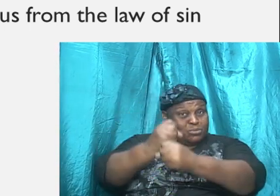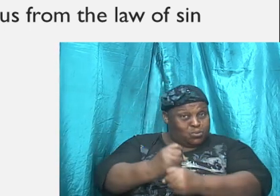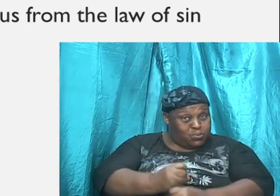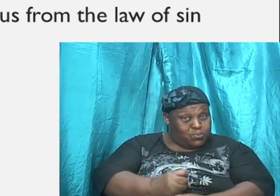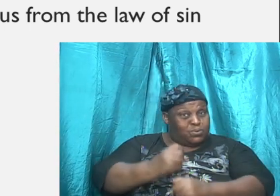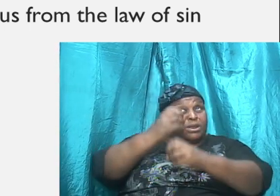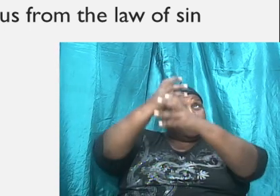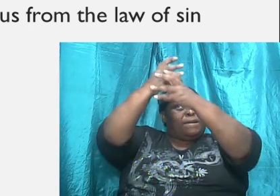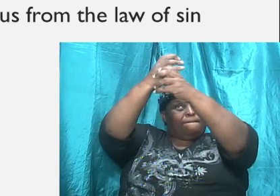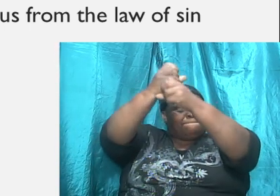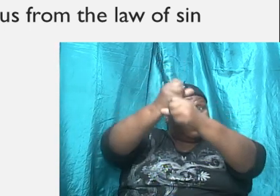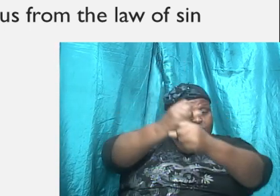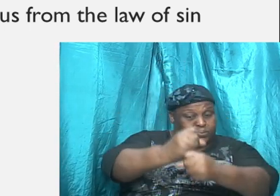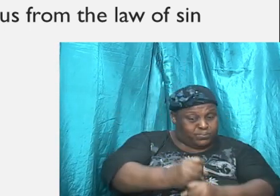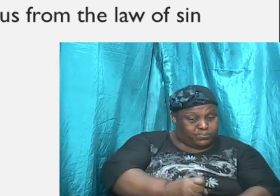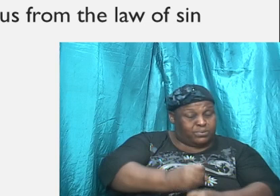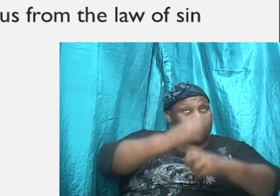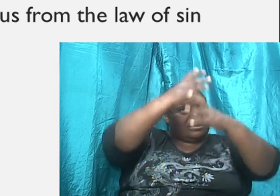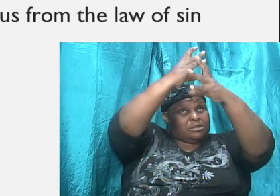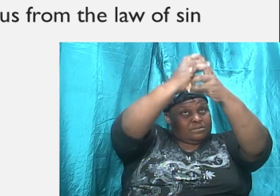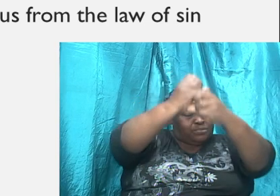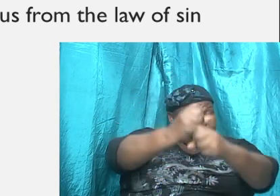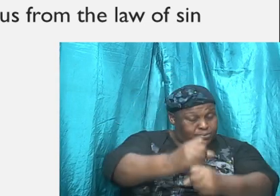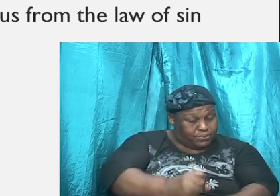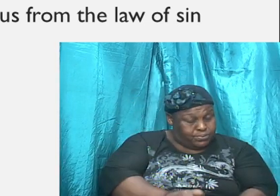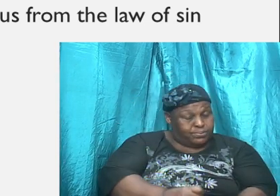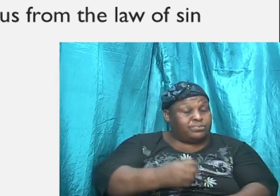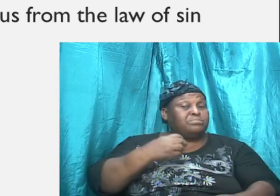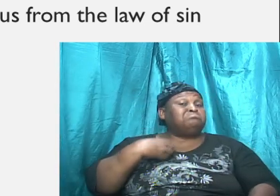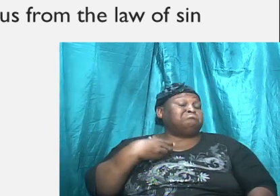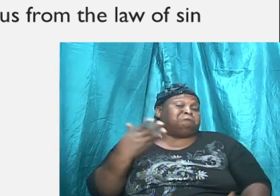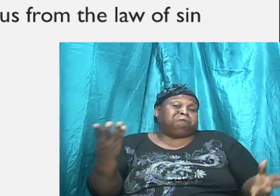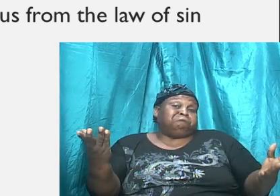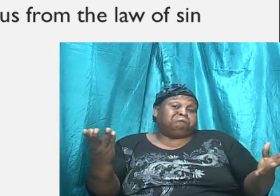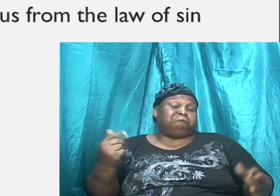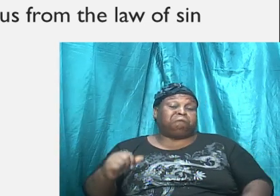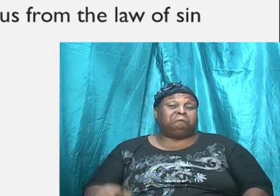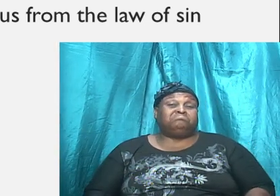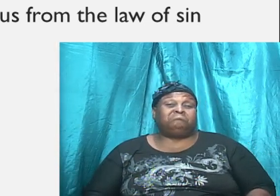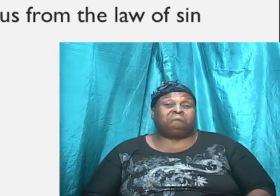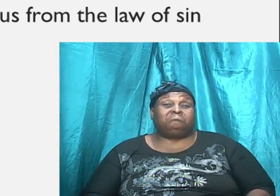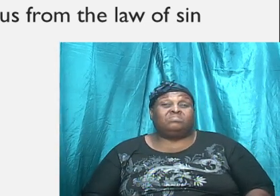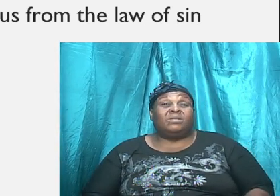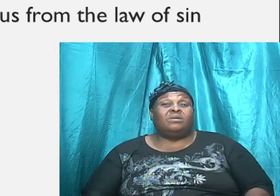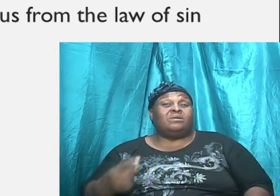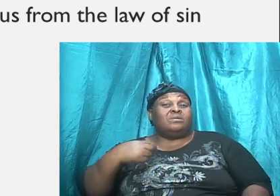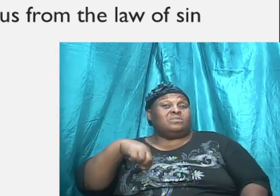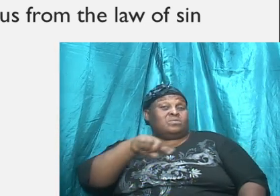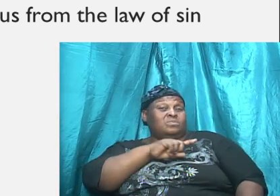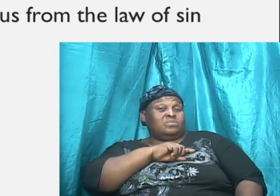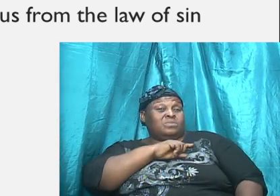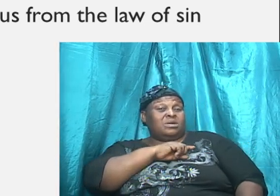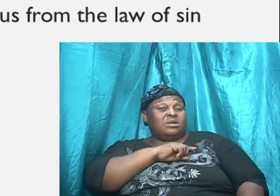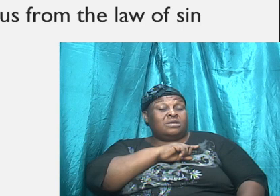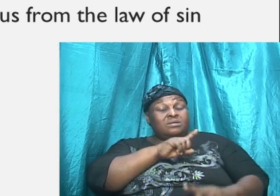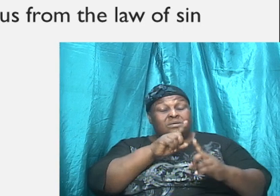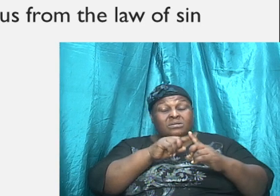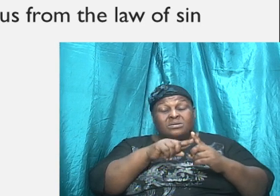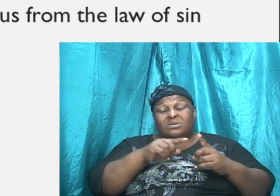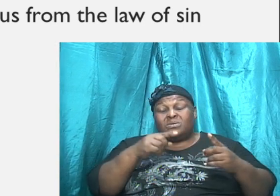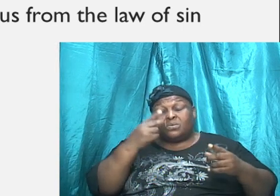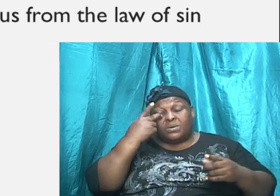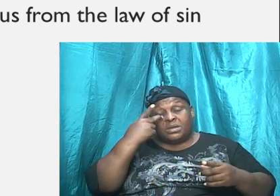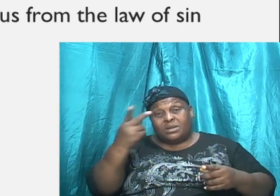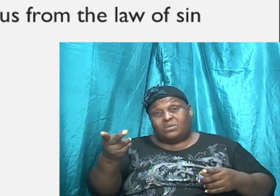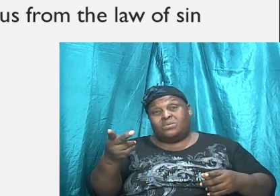Gravity will always pull us down. However, when we look at Newton's, I think it's his second